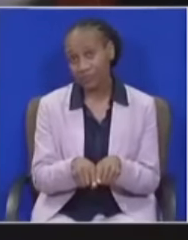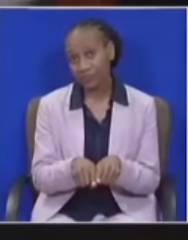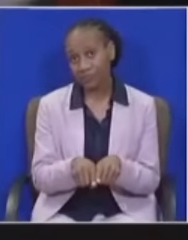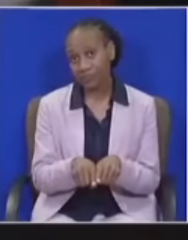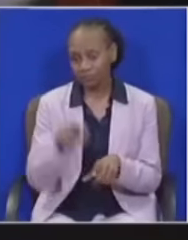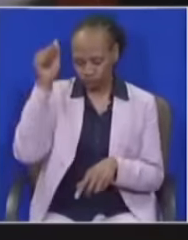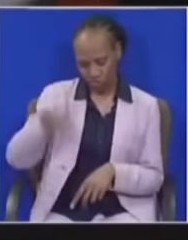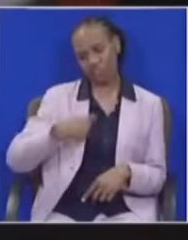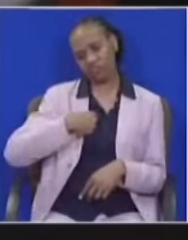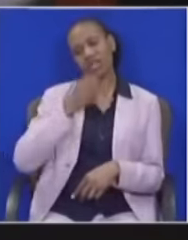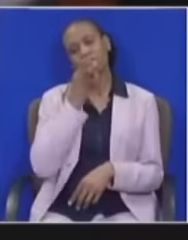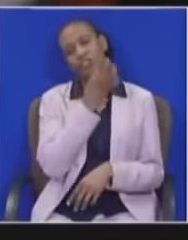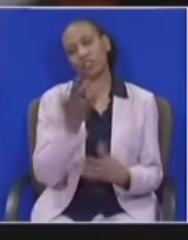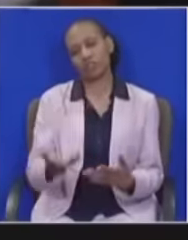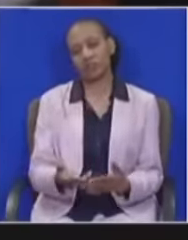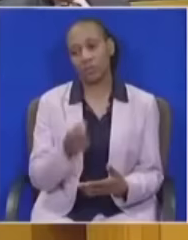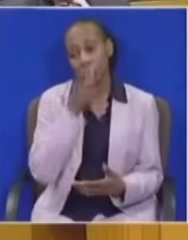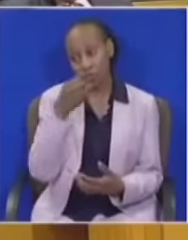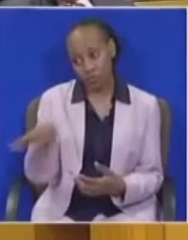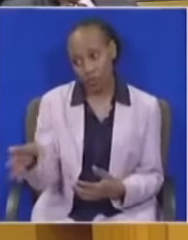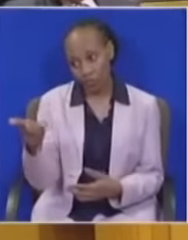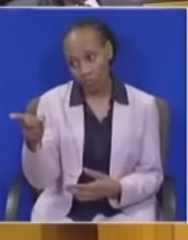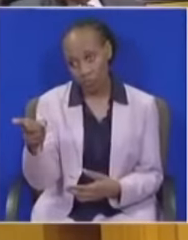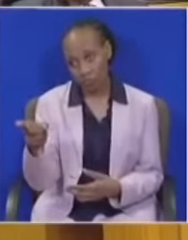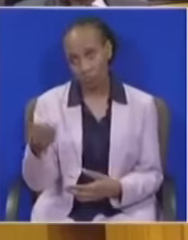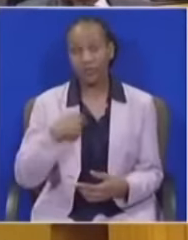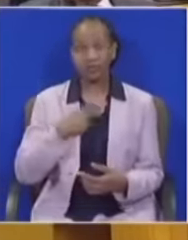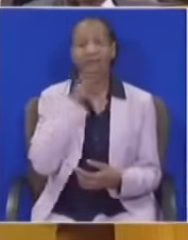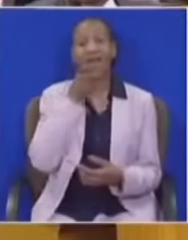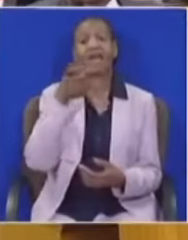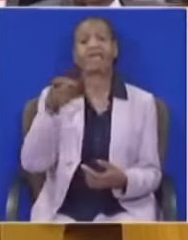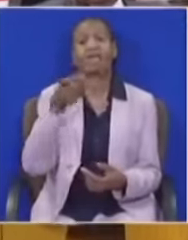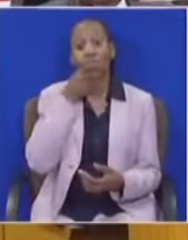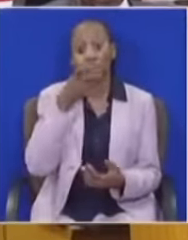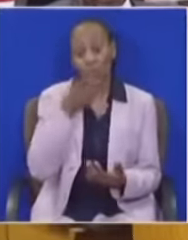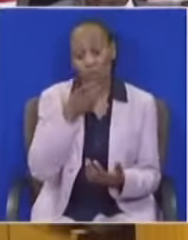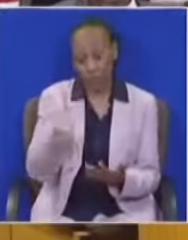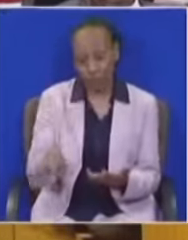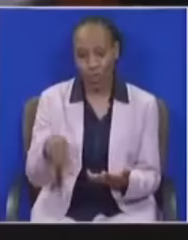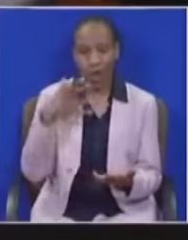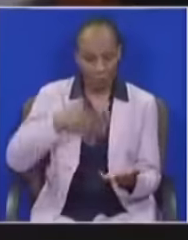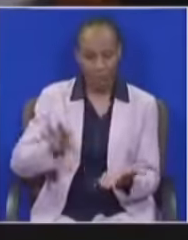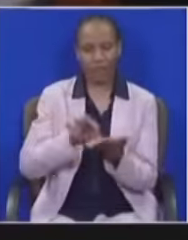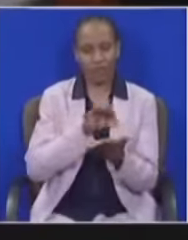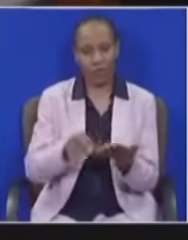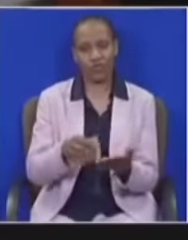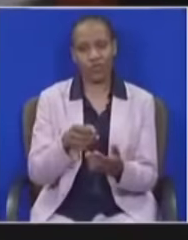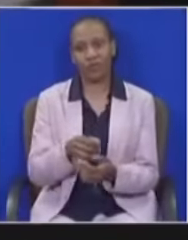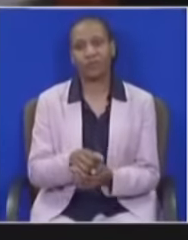Yes, I did. Withdraw that, Honorable Member. I withdraw. I want to vote a crook out. Honorable Malema, withdraw that.